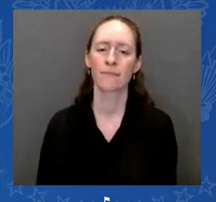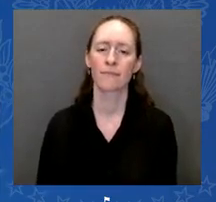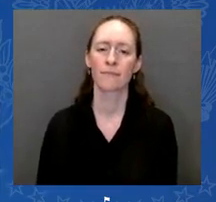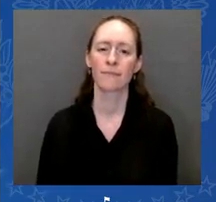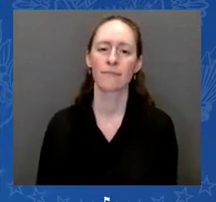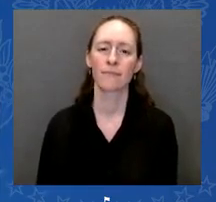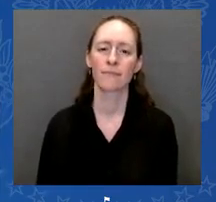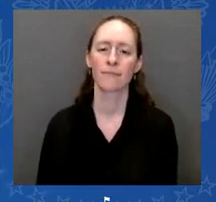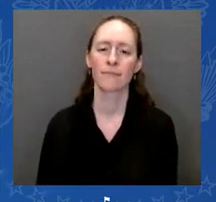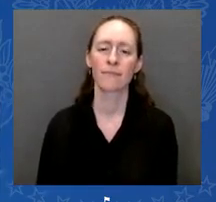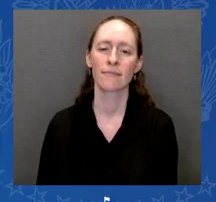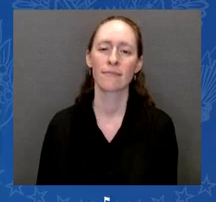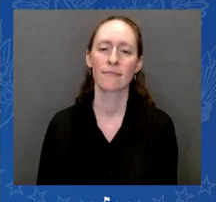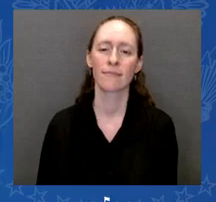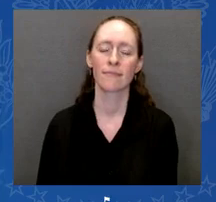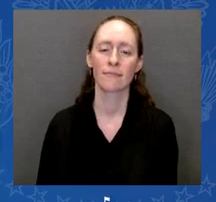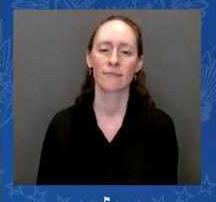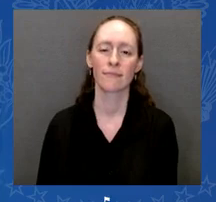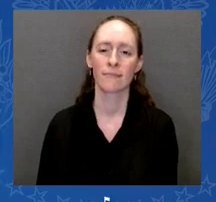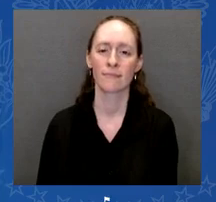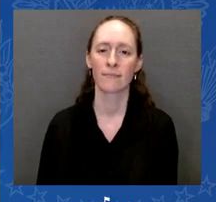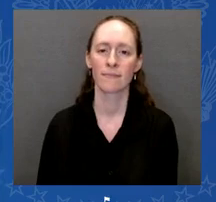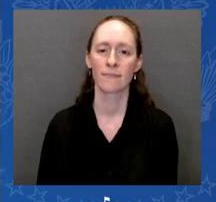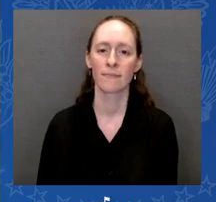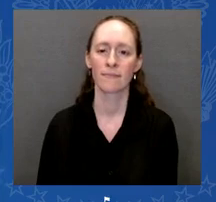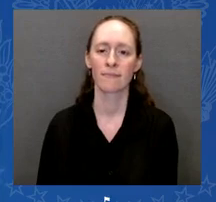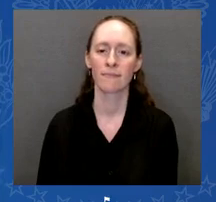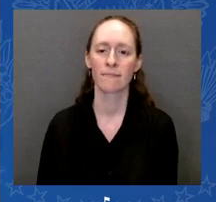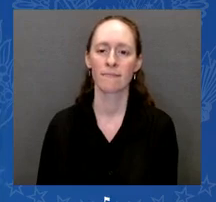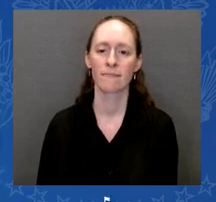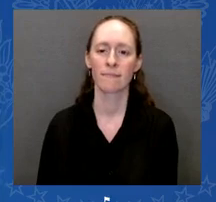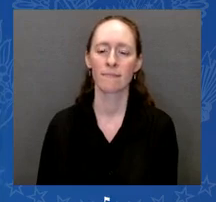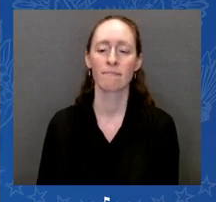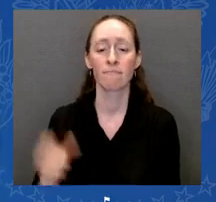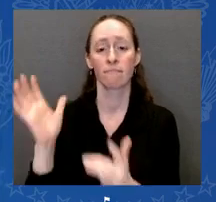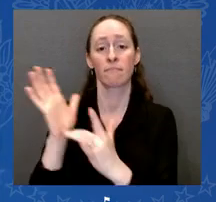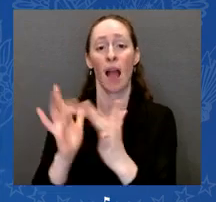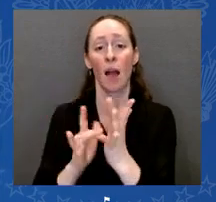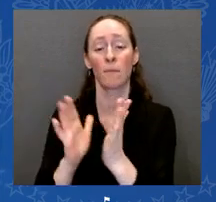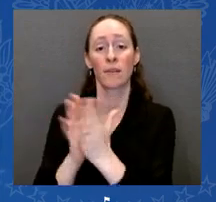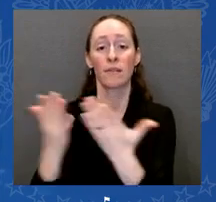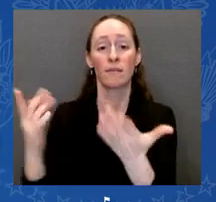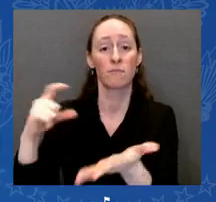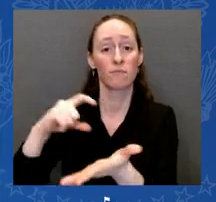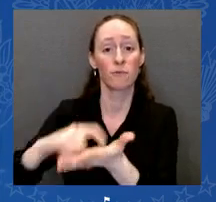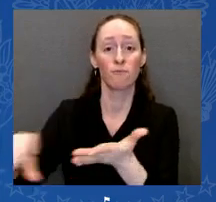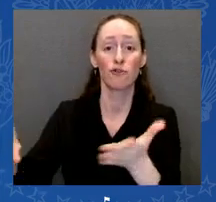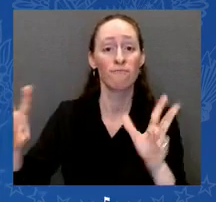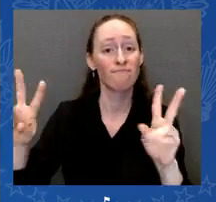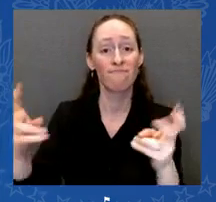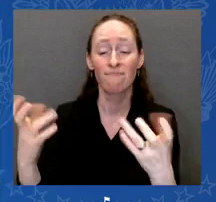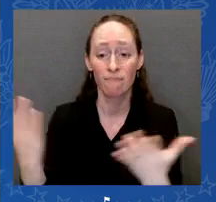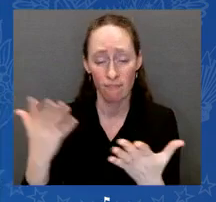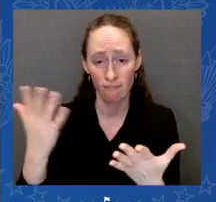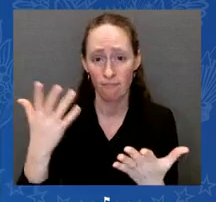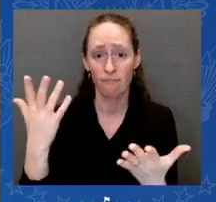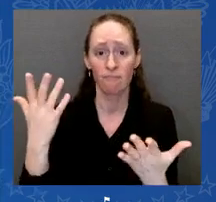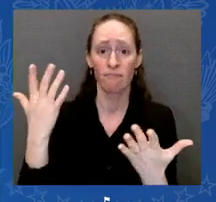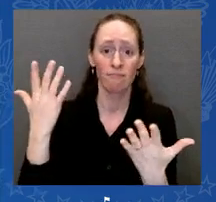Scripture says, the light shines in darkness, and the darkness has not overcome it.